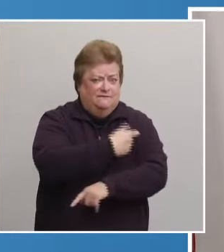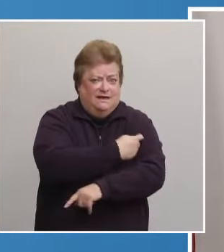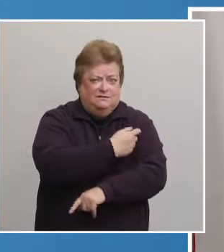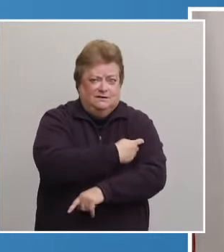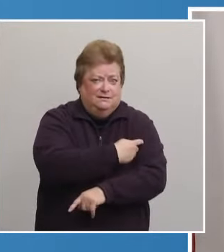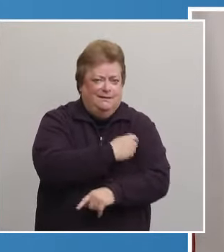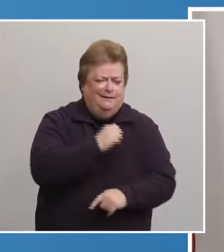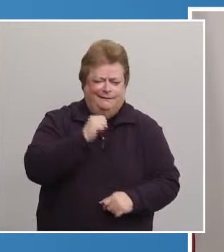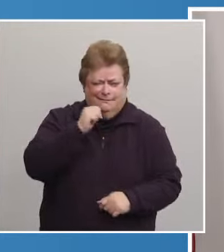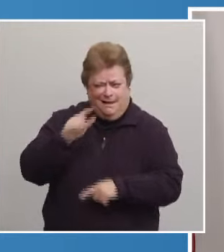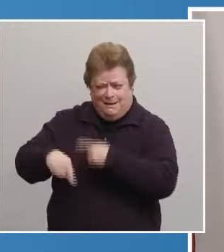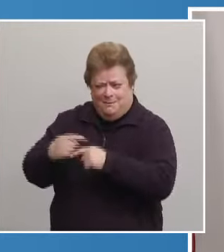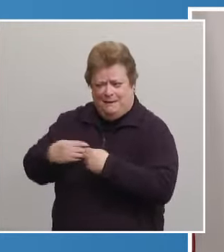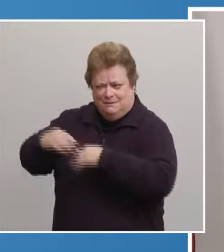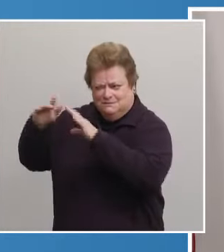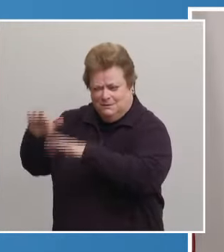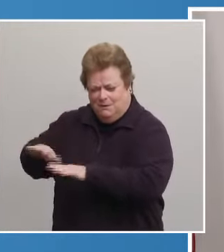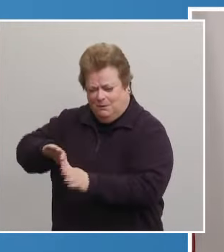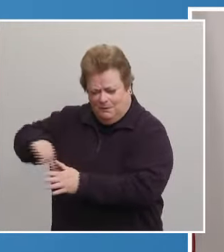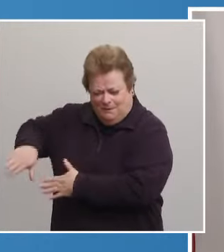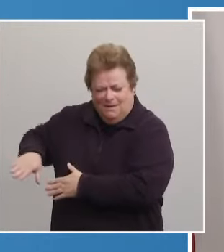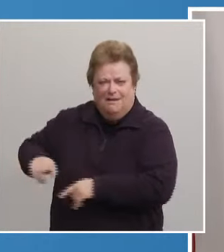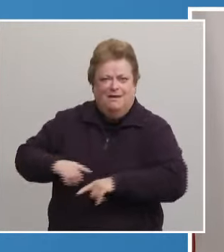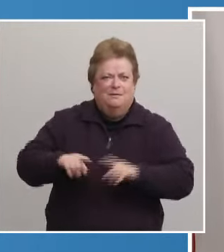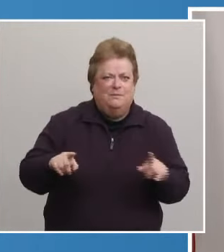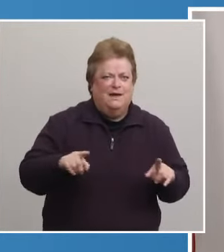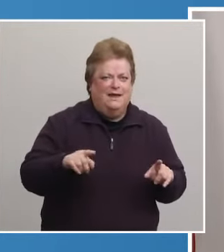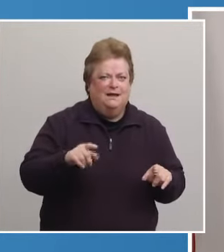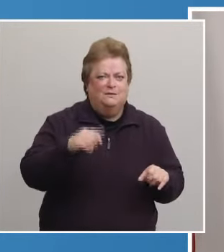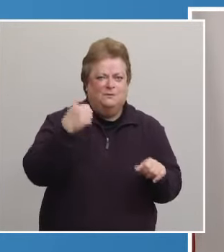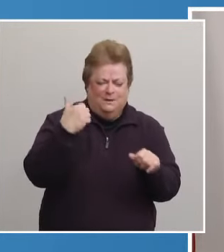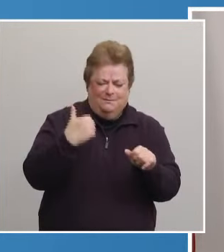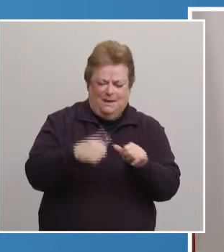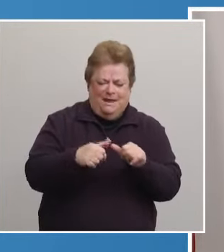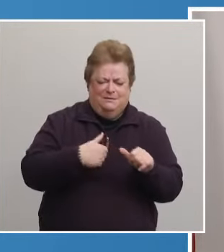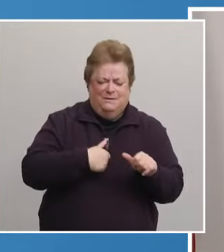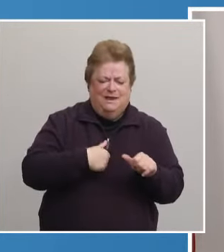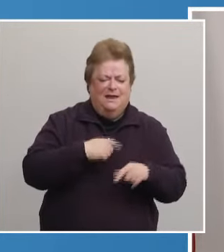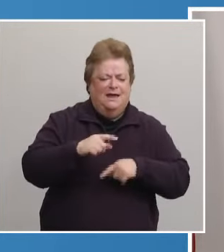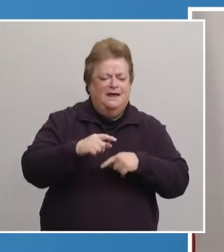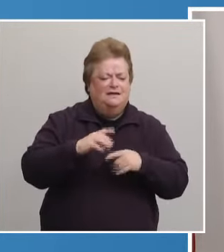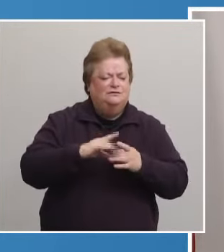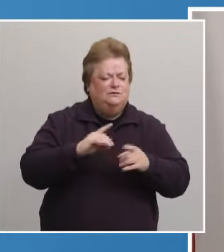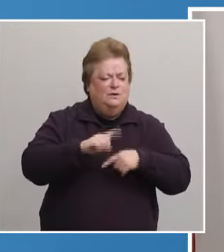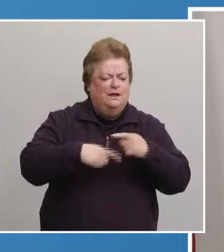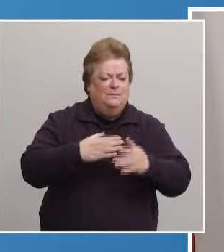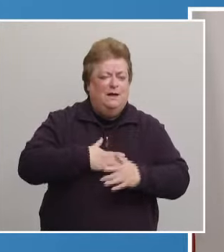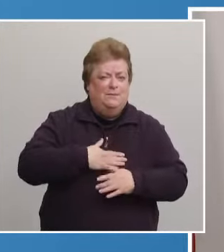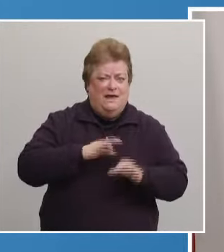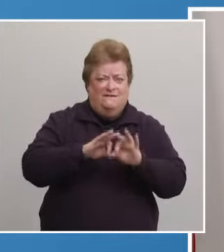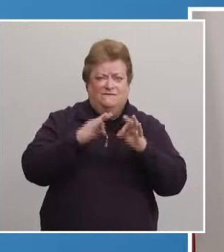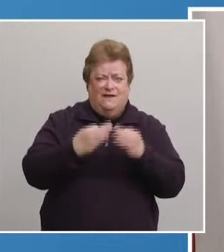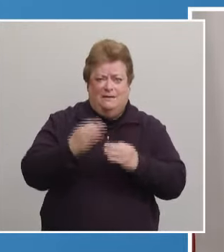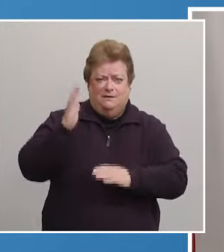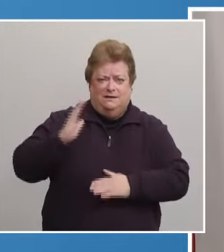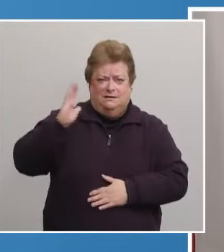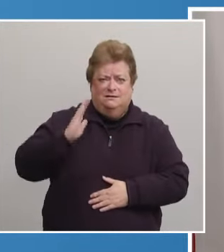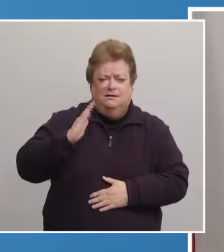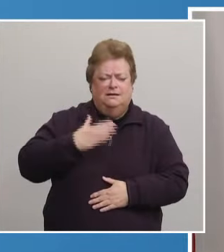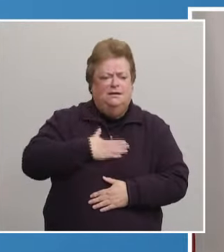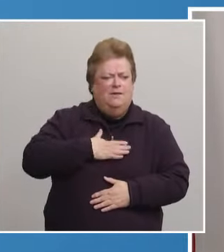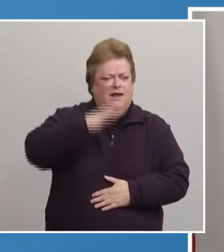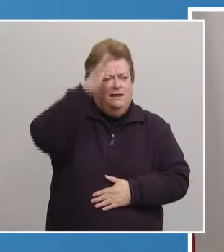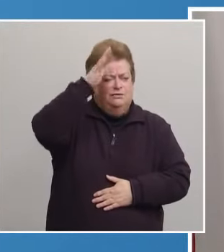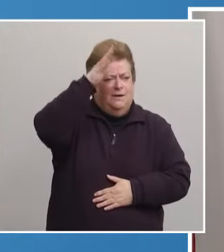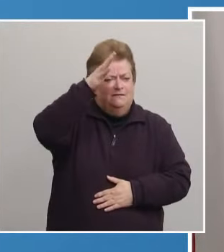snow, I was reminded of a story that has become part of my family's lore. My grandfather loved to take pictures